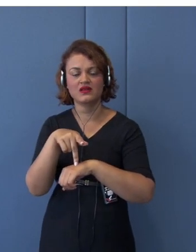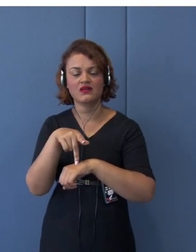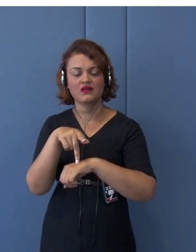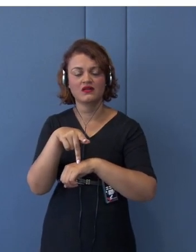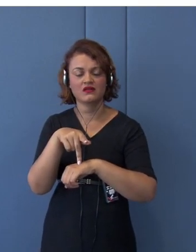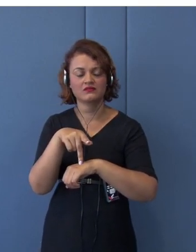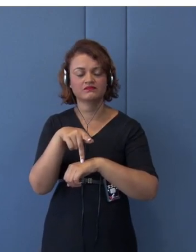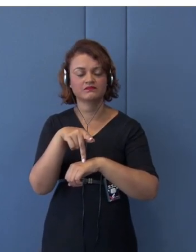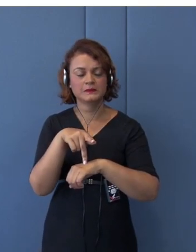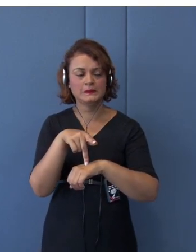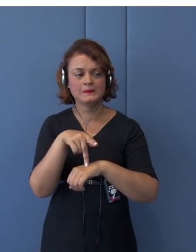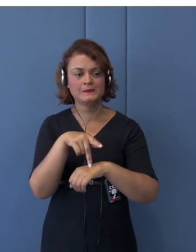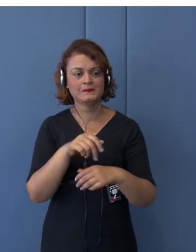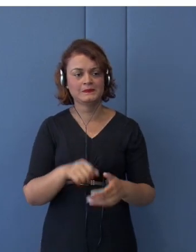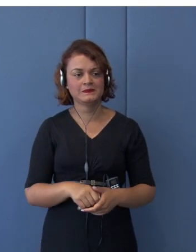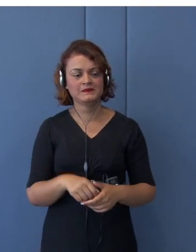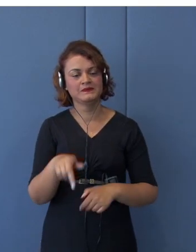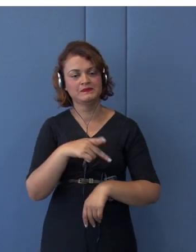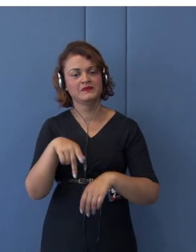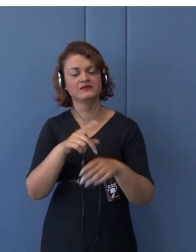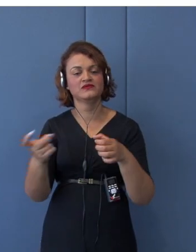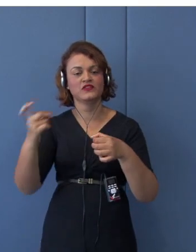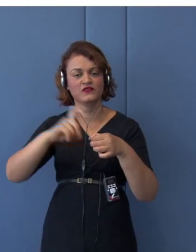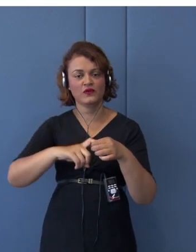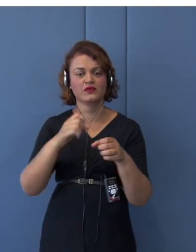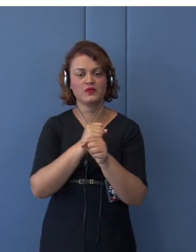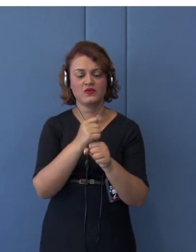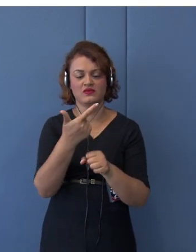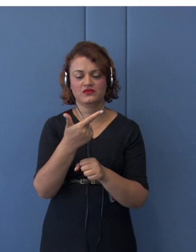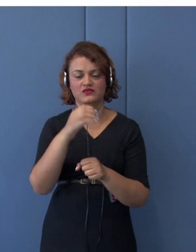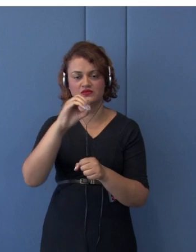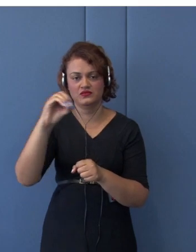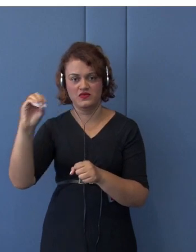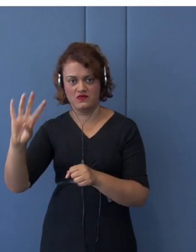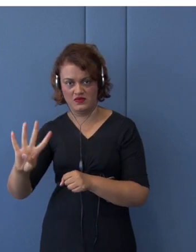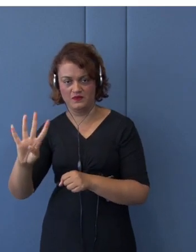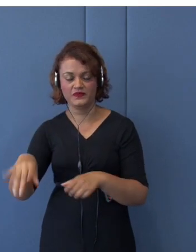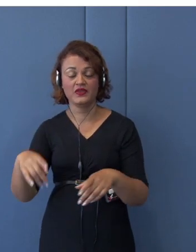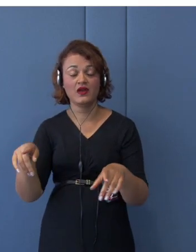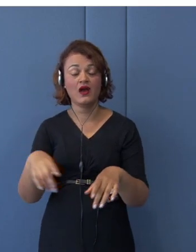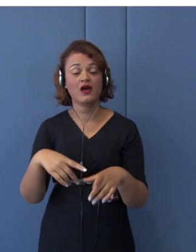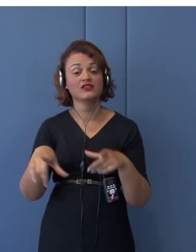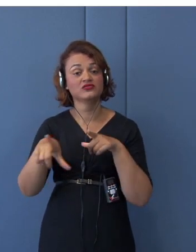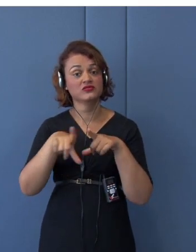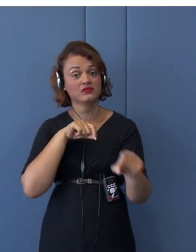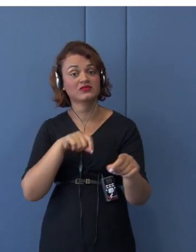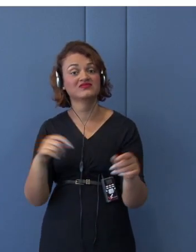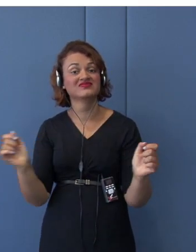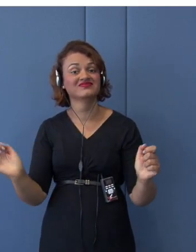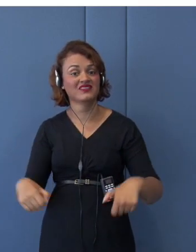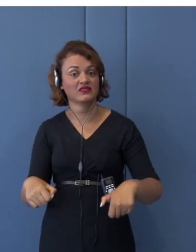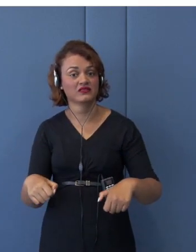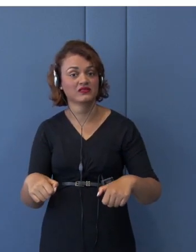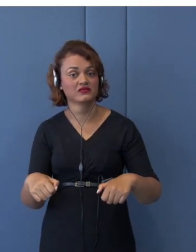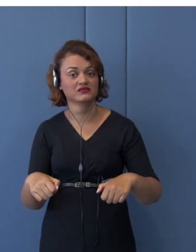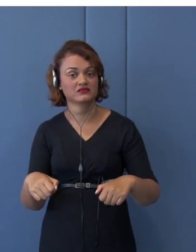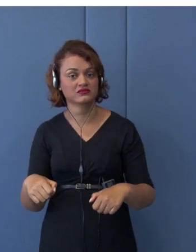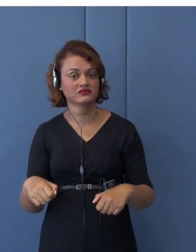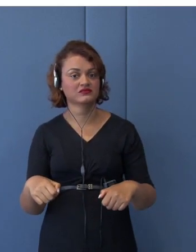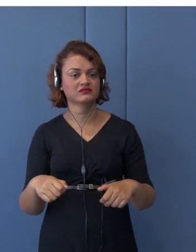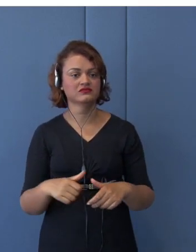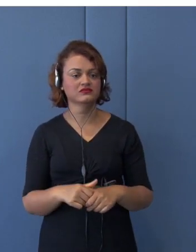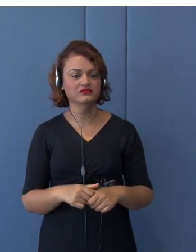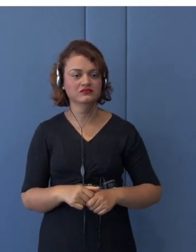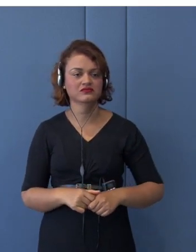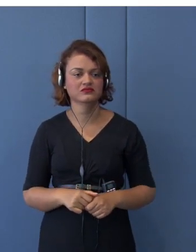back in 2004. Japan could have, go along with this China's proposal type of ASEAN Plus 3, but